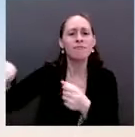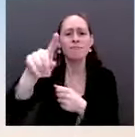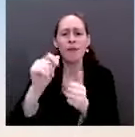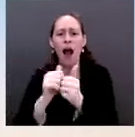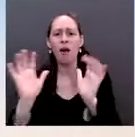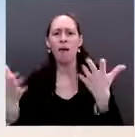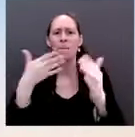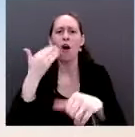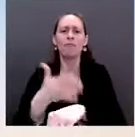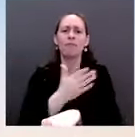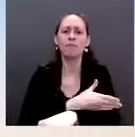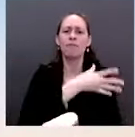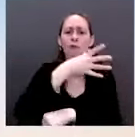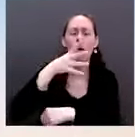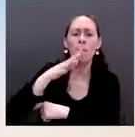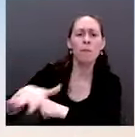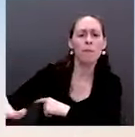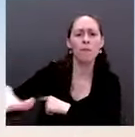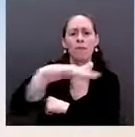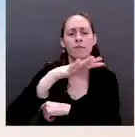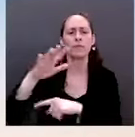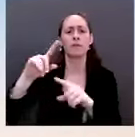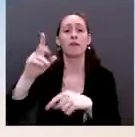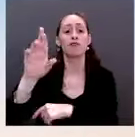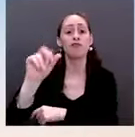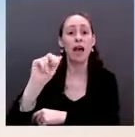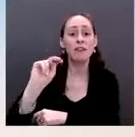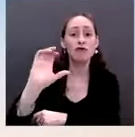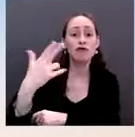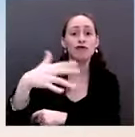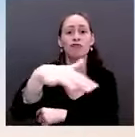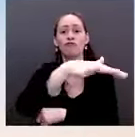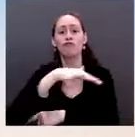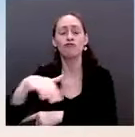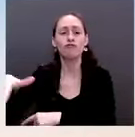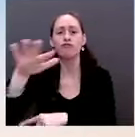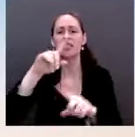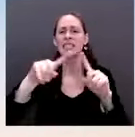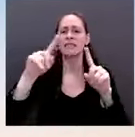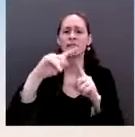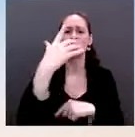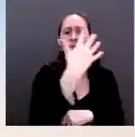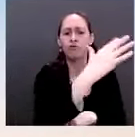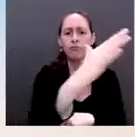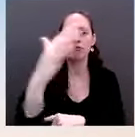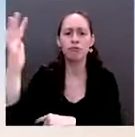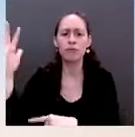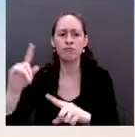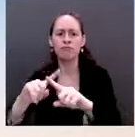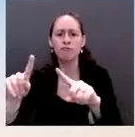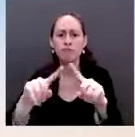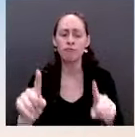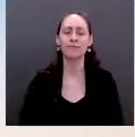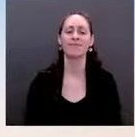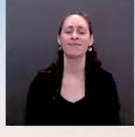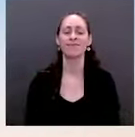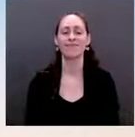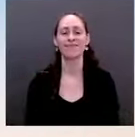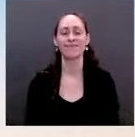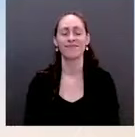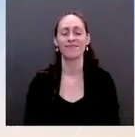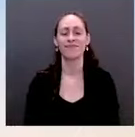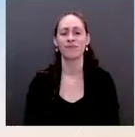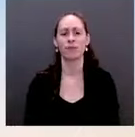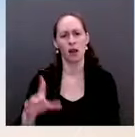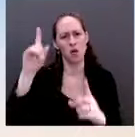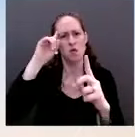either remove carbon from the atmosphere or cut greenhouse gas emissions. And the investment is the latest Biden administration initiative aimed at